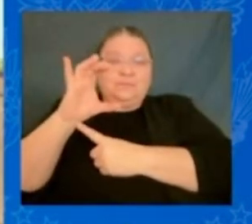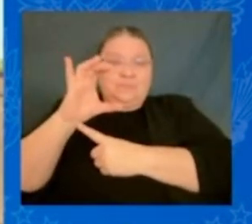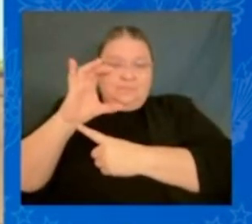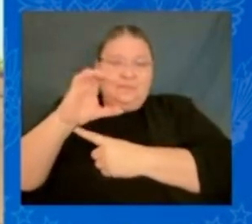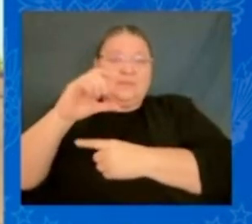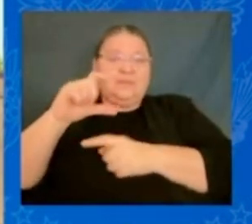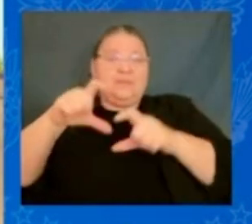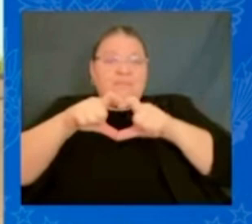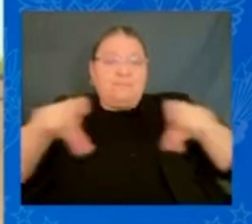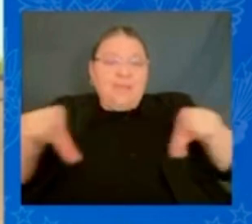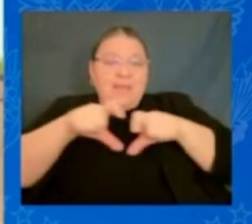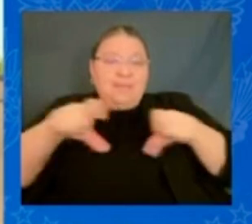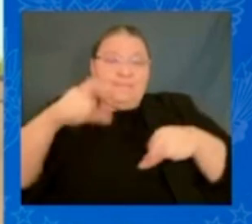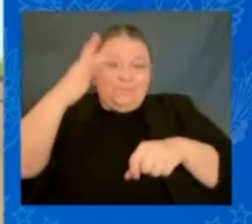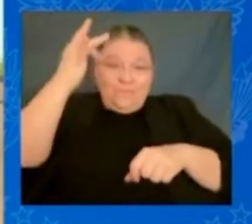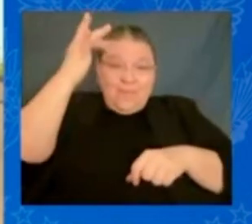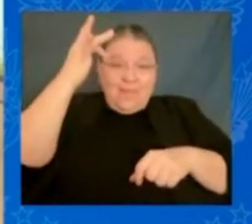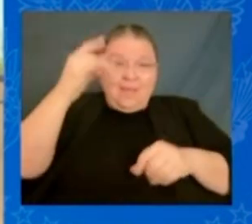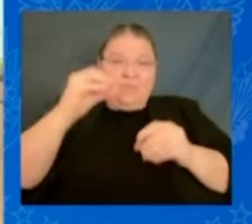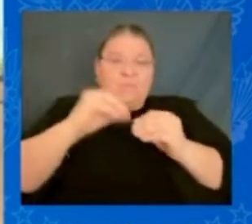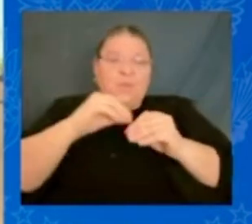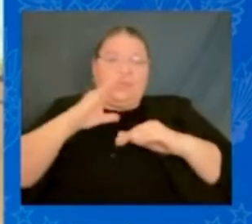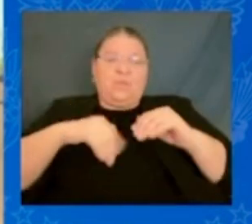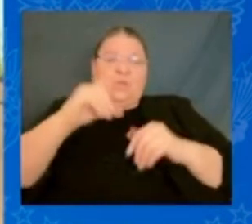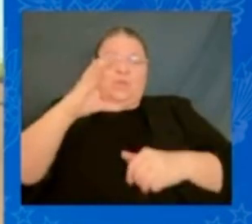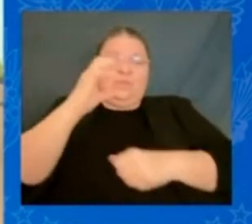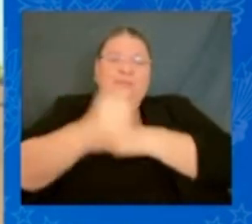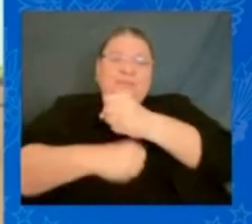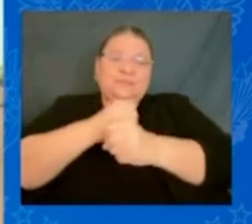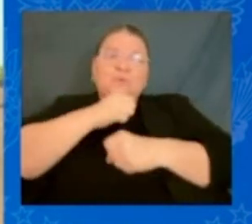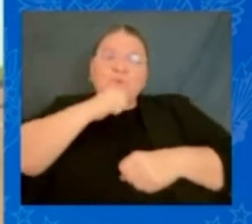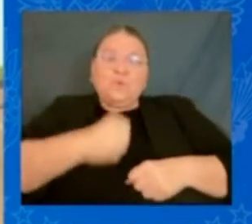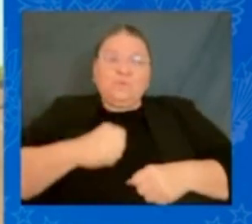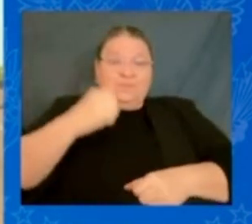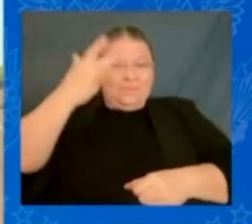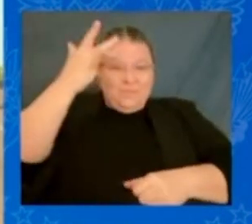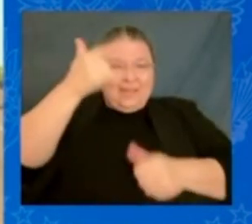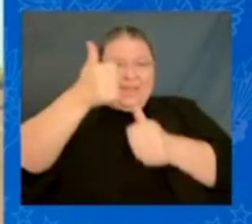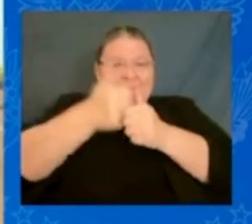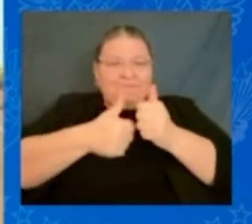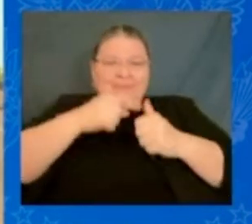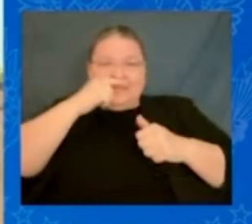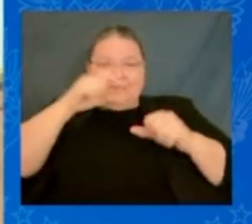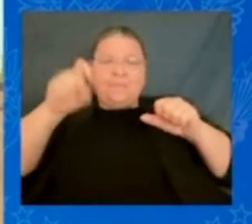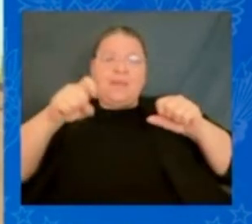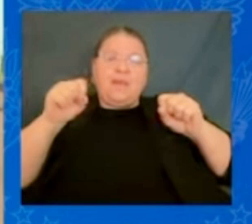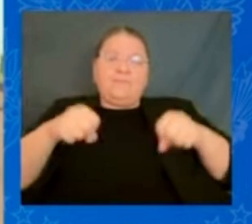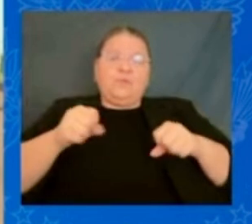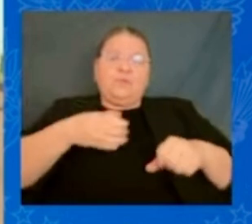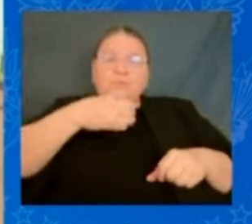child should be able to turn on a faucet and drink clean water without fear of getting sick.